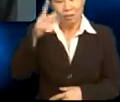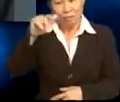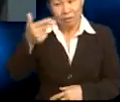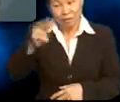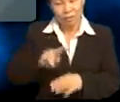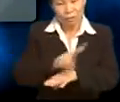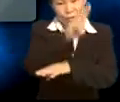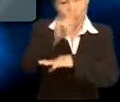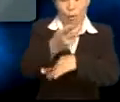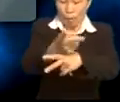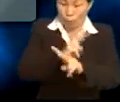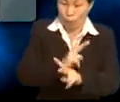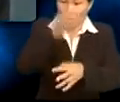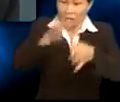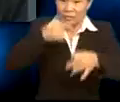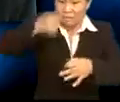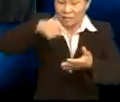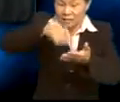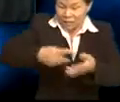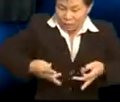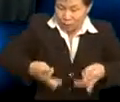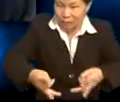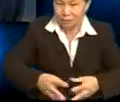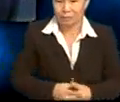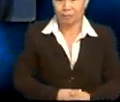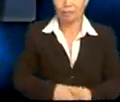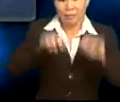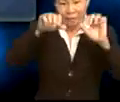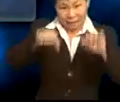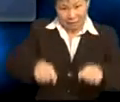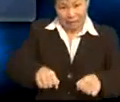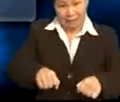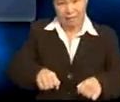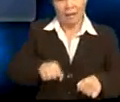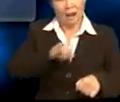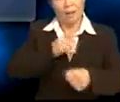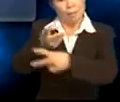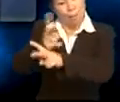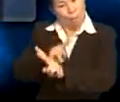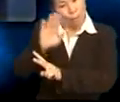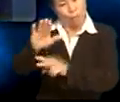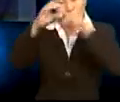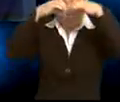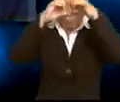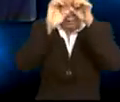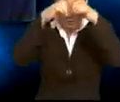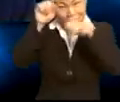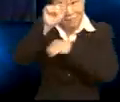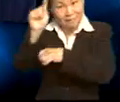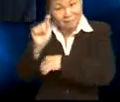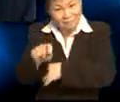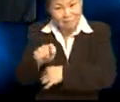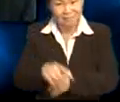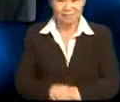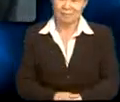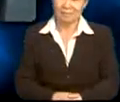Farhan could have used the word borrow if he had said it this way. Um, Ming Wei, can I borrow your binoculars?